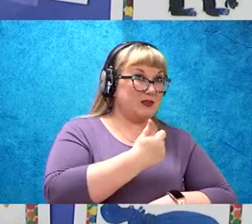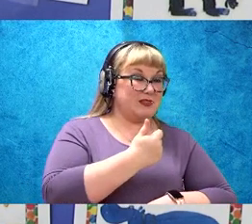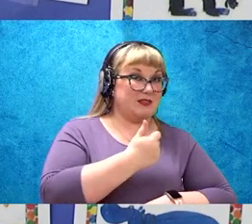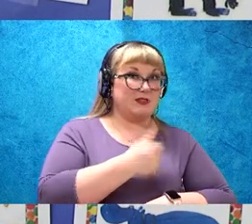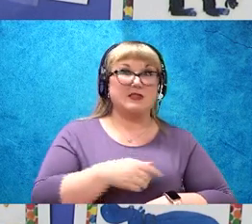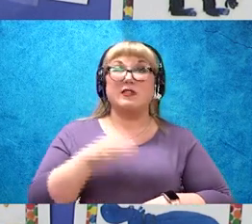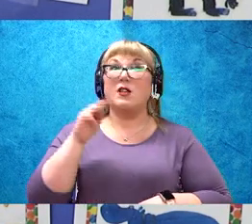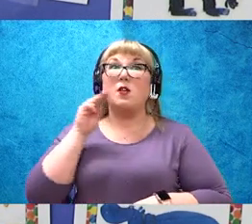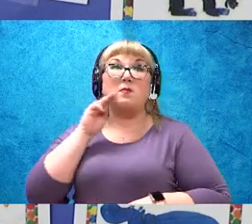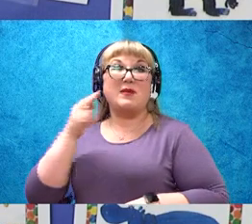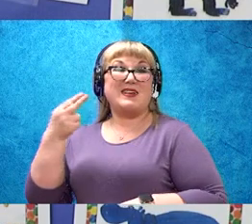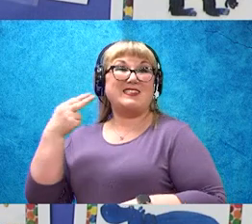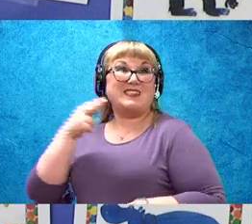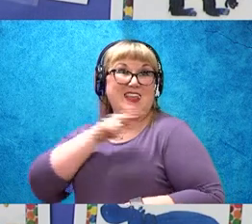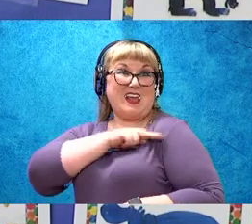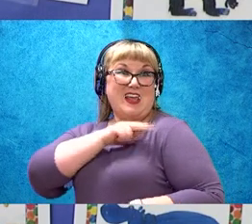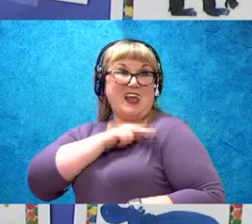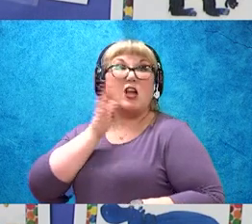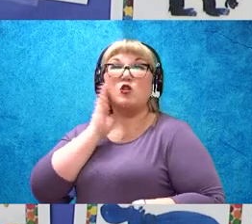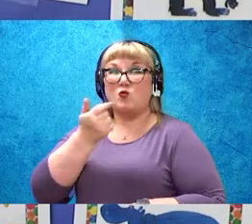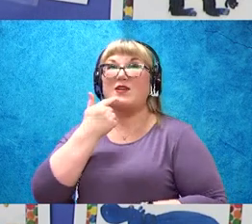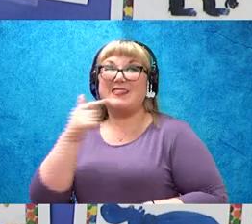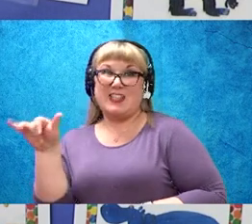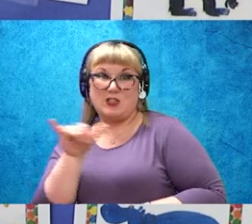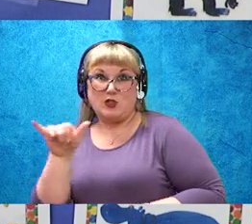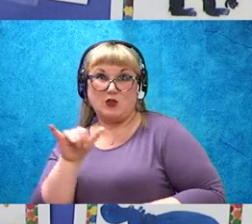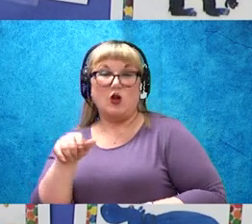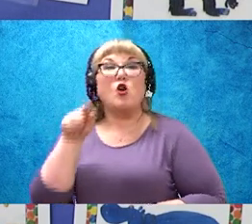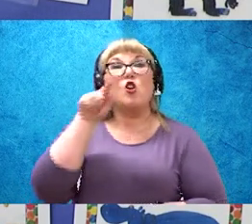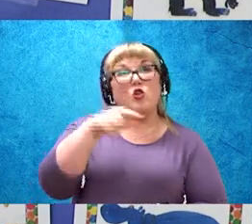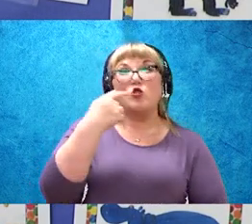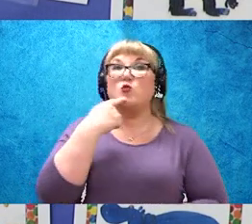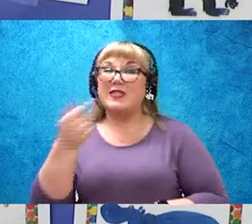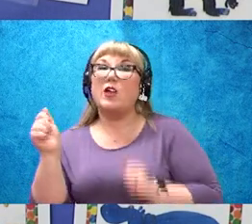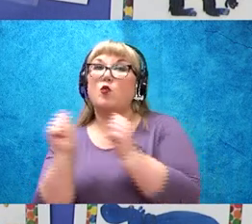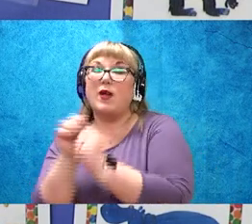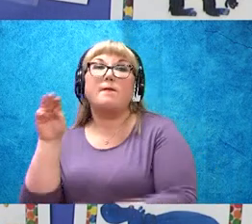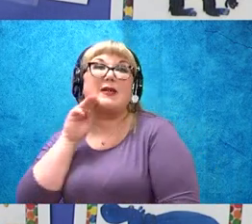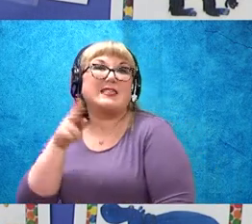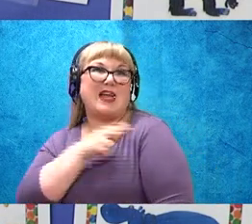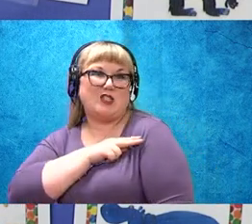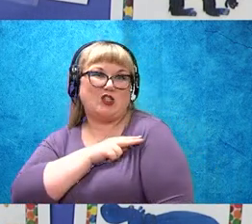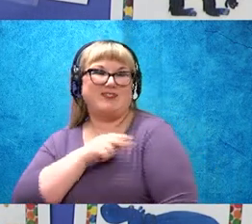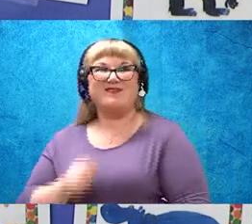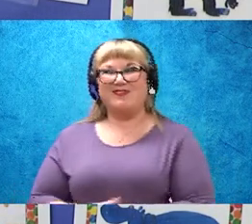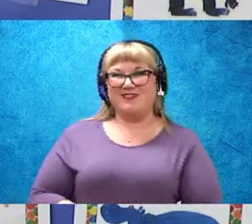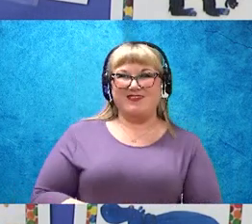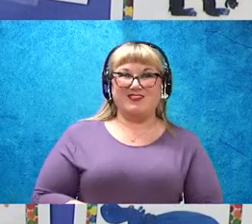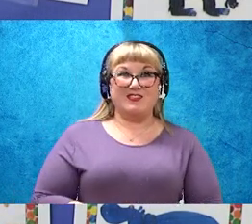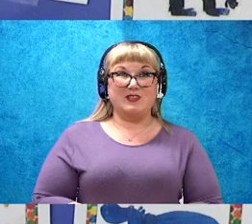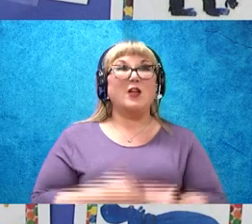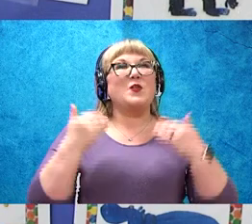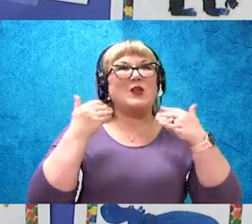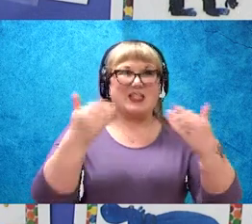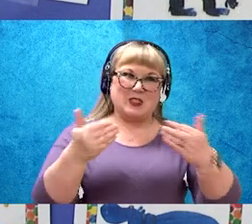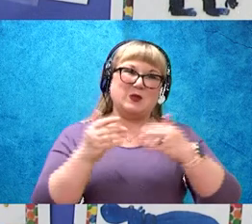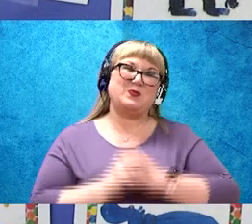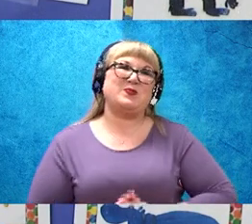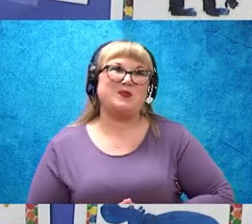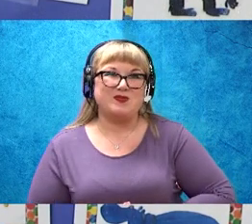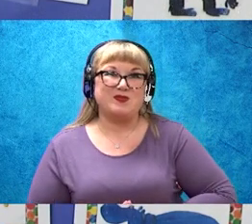Miss H is going to say my echo and you be an echo with Miss H. All right. Here we go.